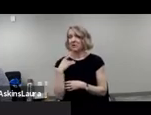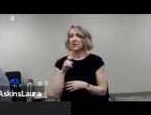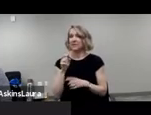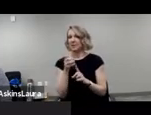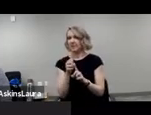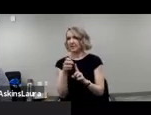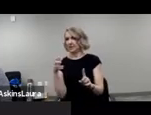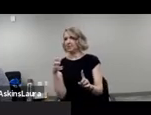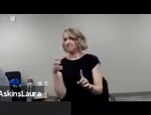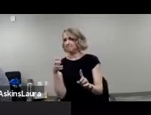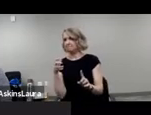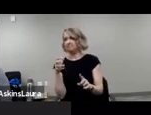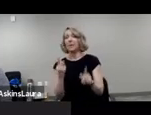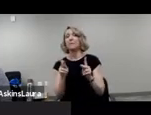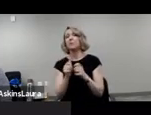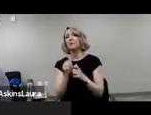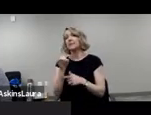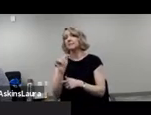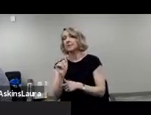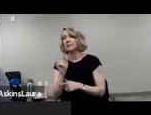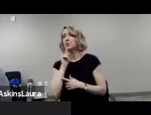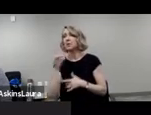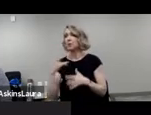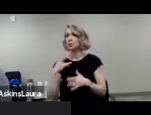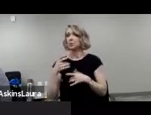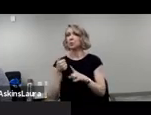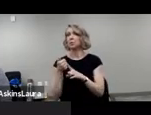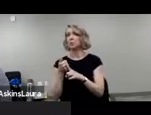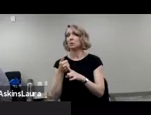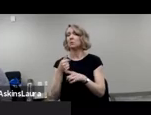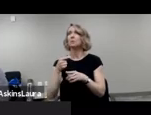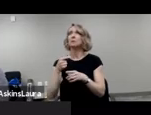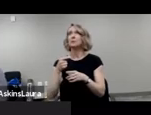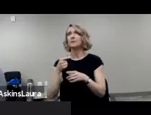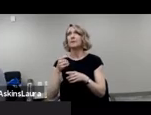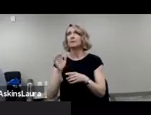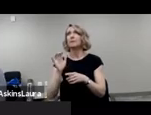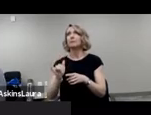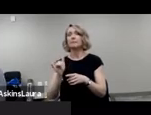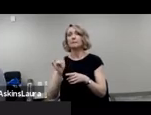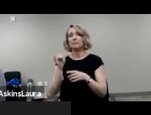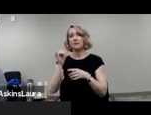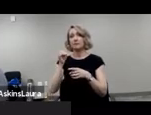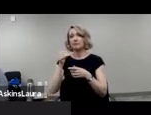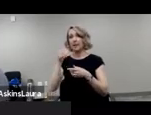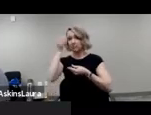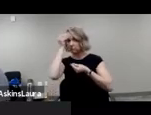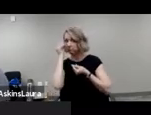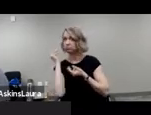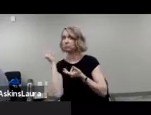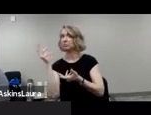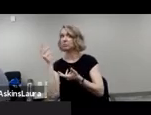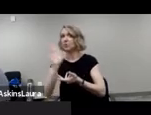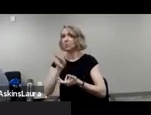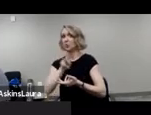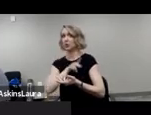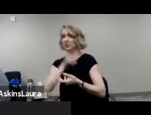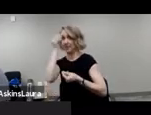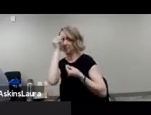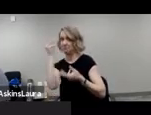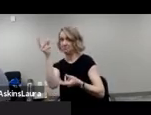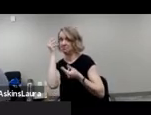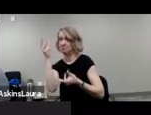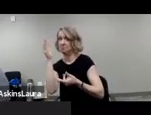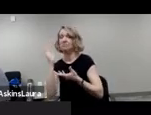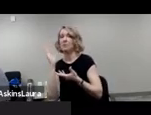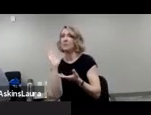explanation. A lot of times, people with disabilities are really concerned that providing personal information might interfere with their ability